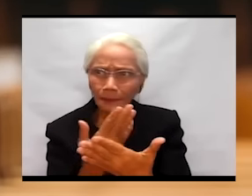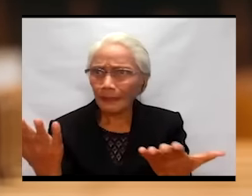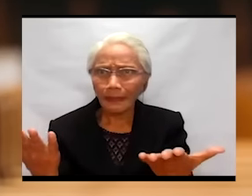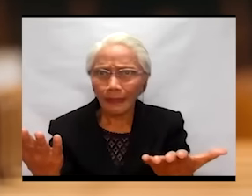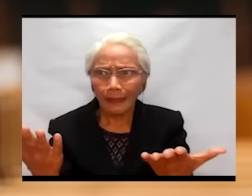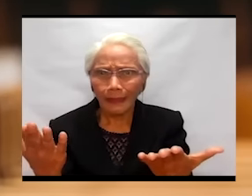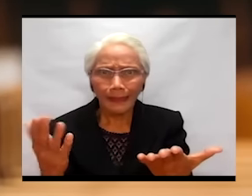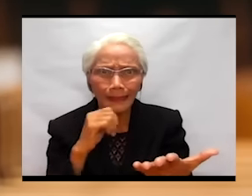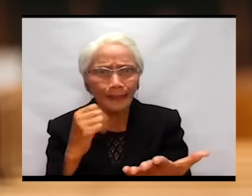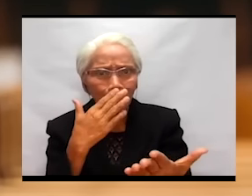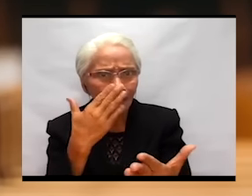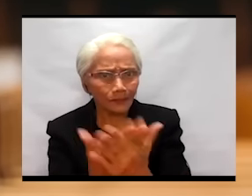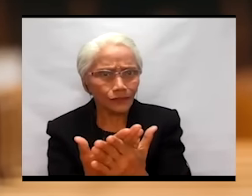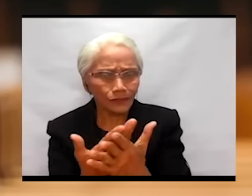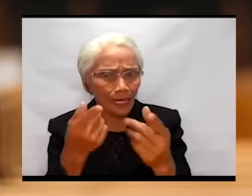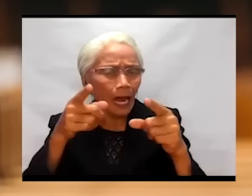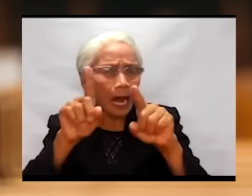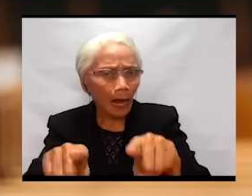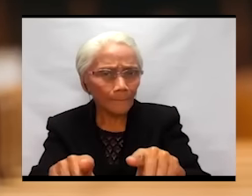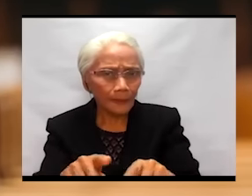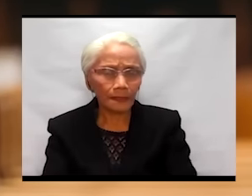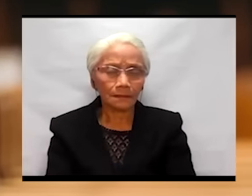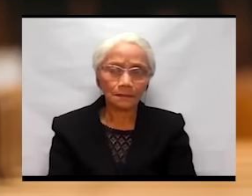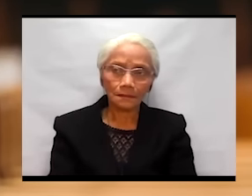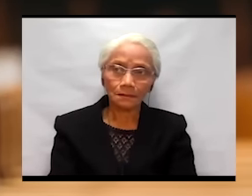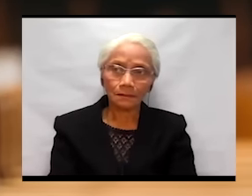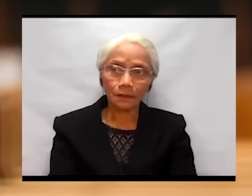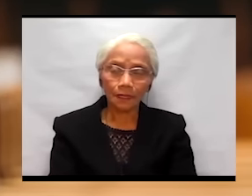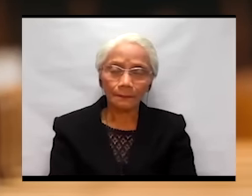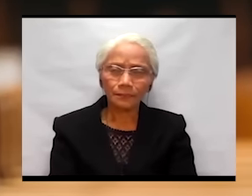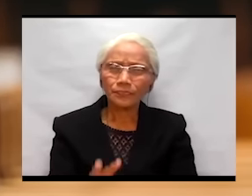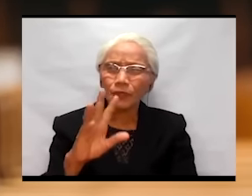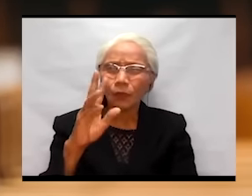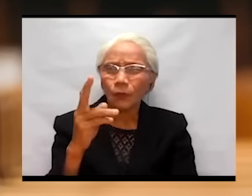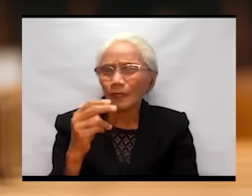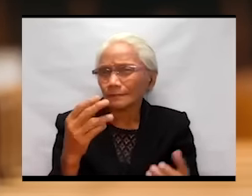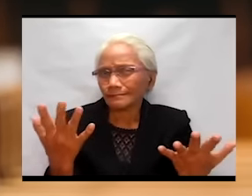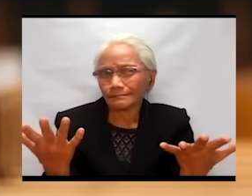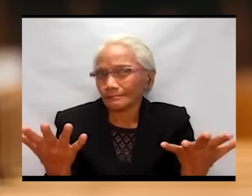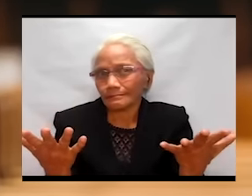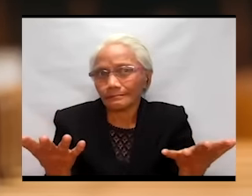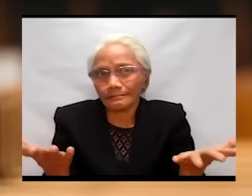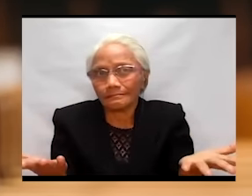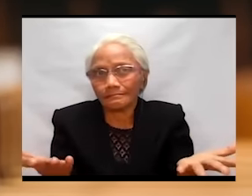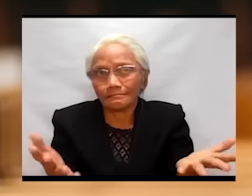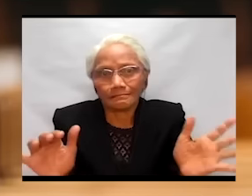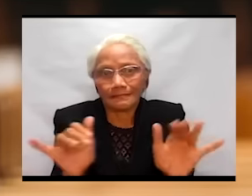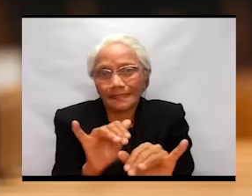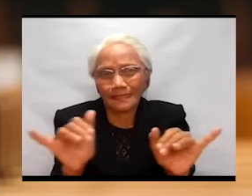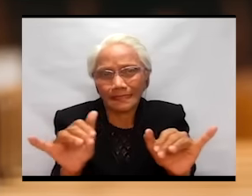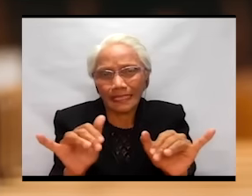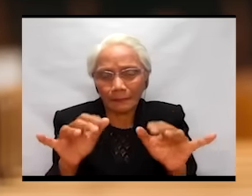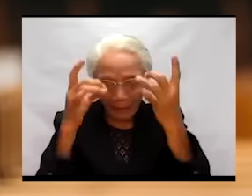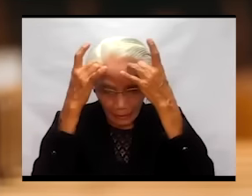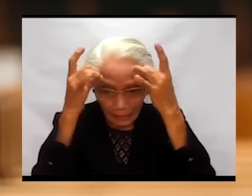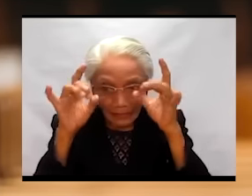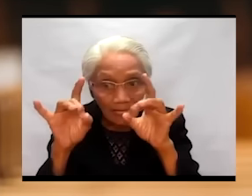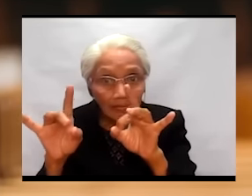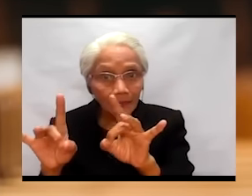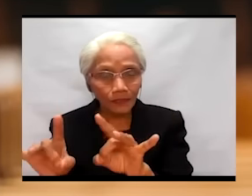when like danger, an imminent danger